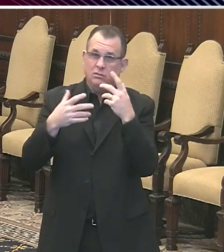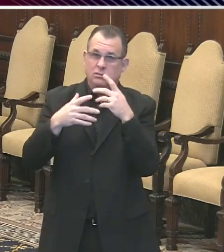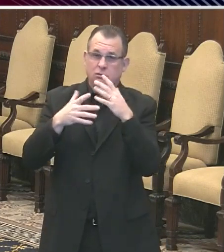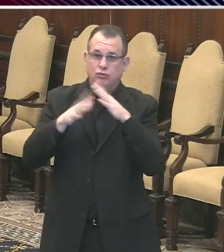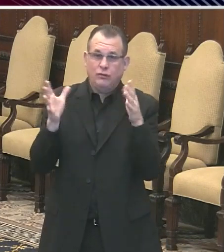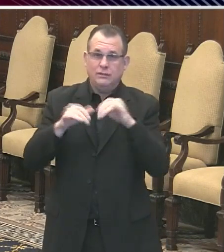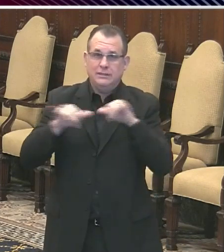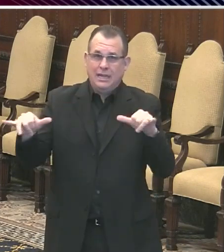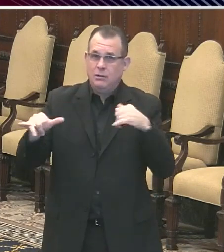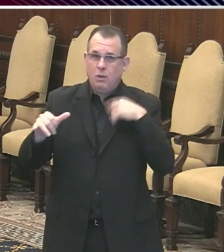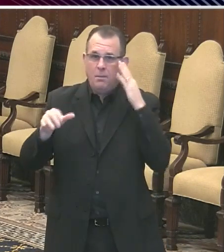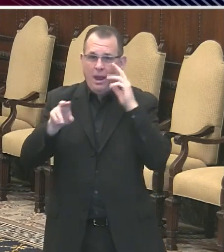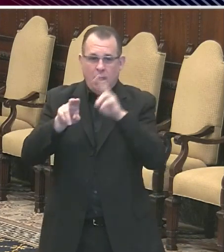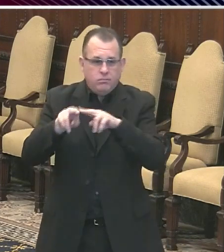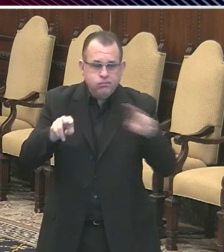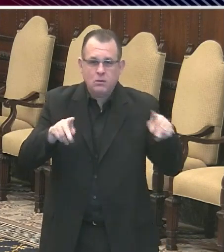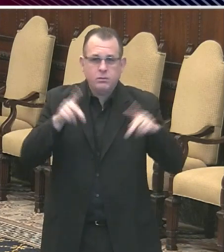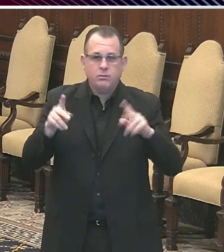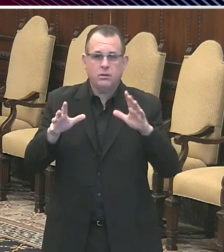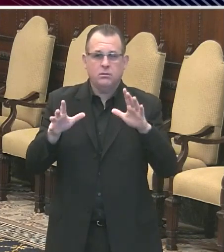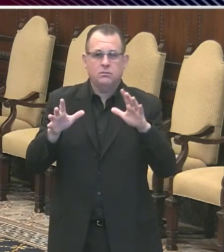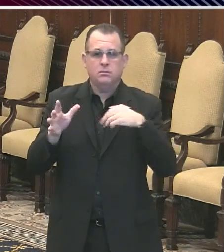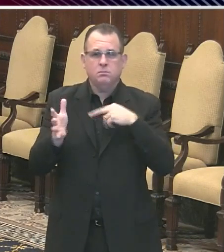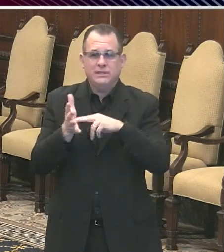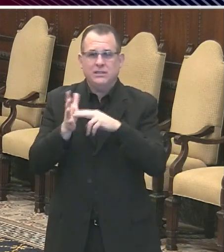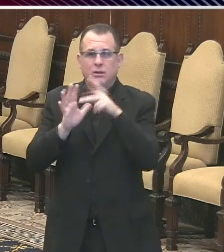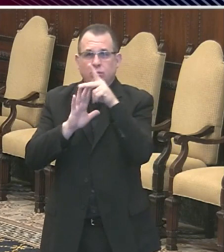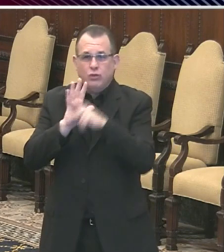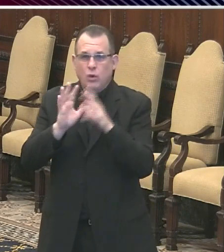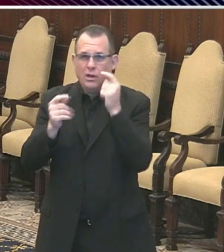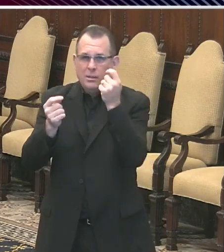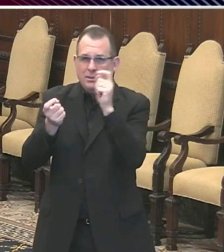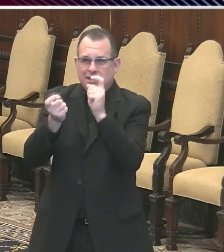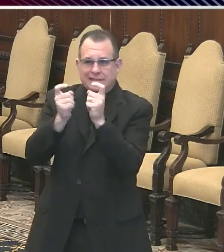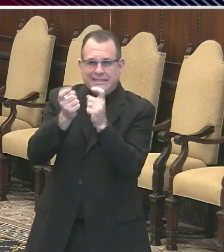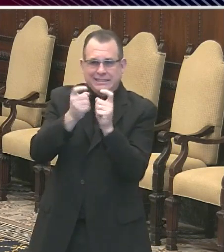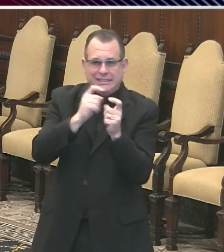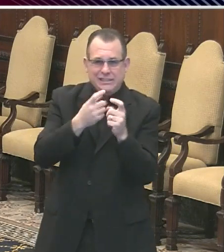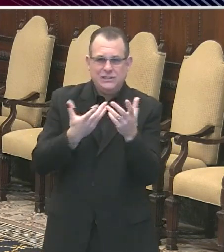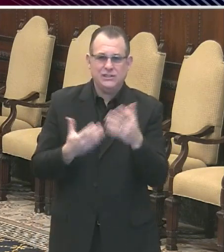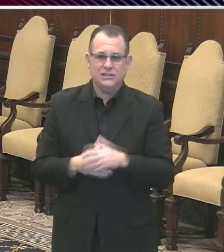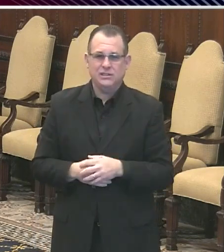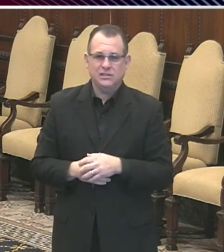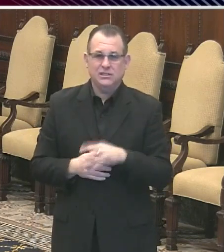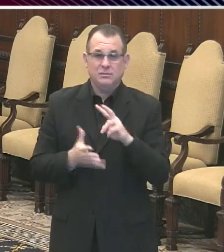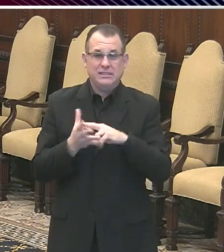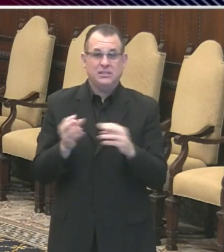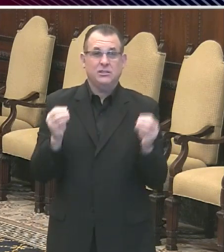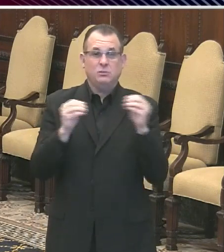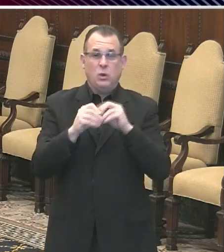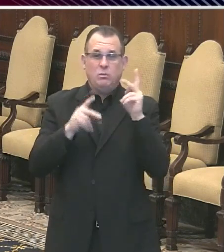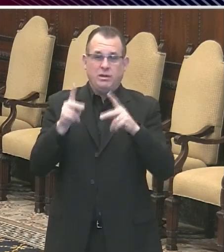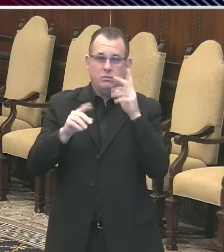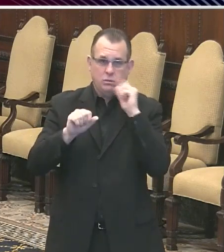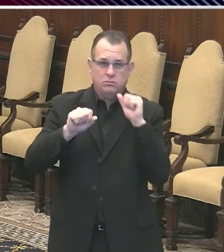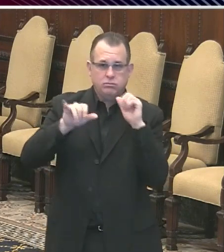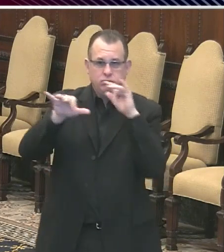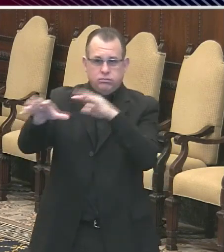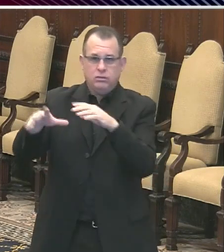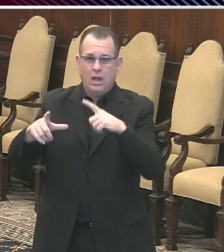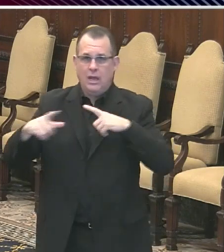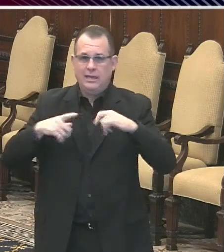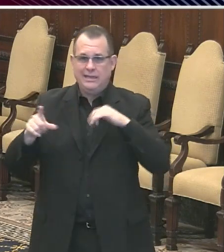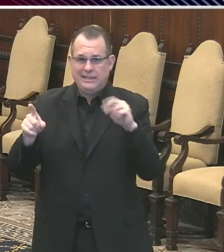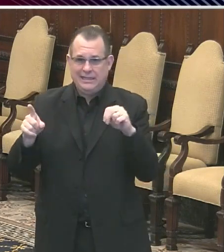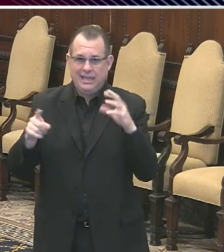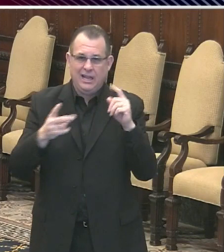And so we will be making adjustments to the protocol, which we think will increase the census at the Holiday Inn in the Fairfield, and by